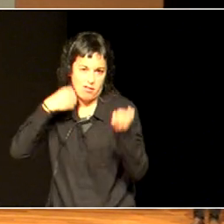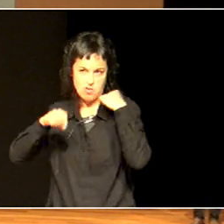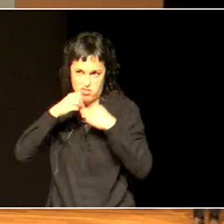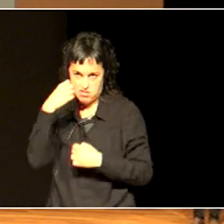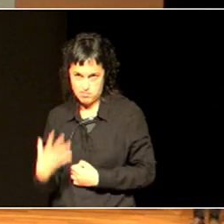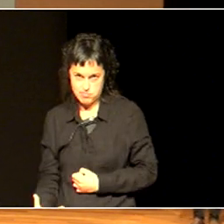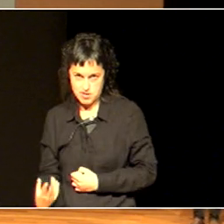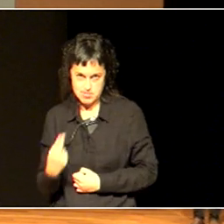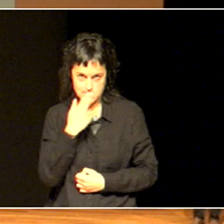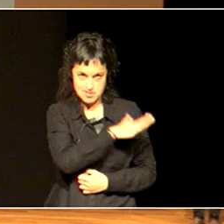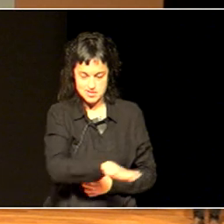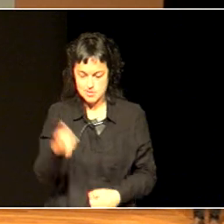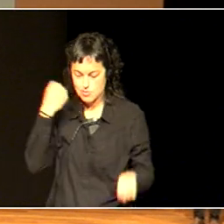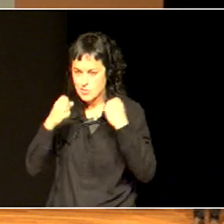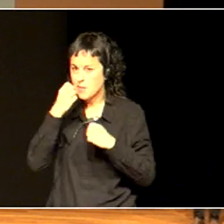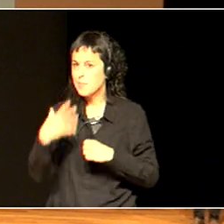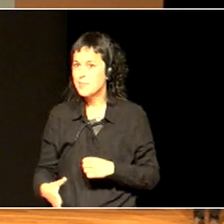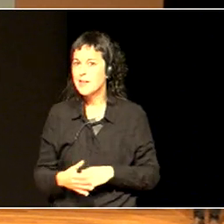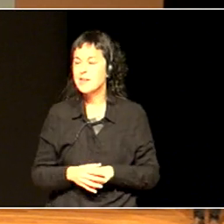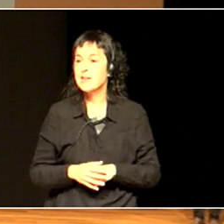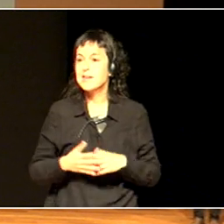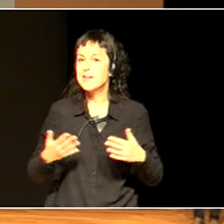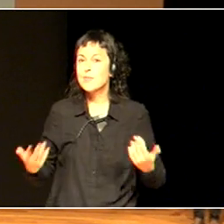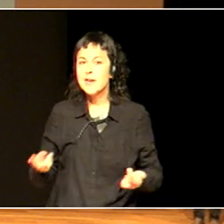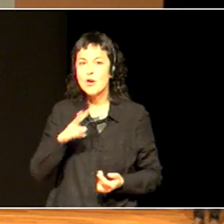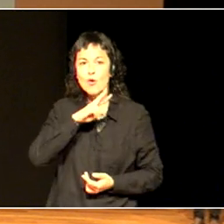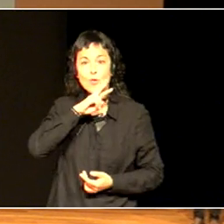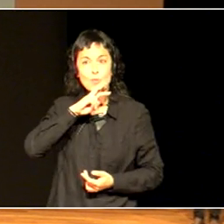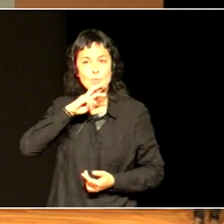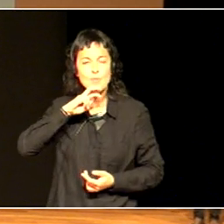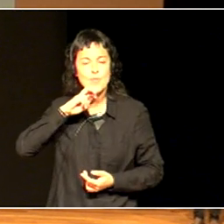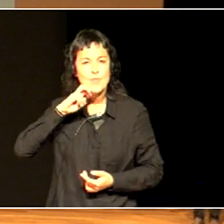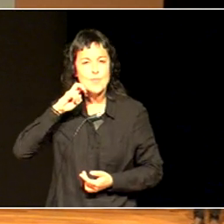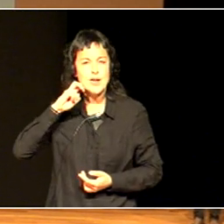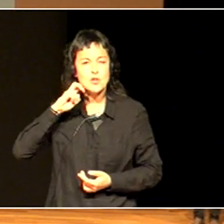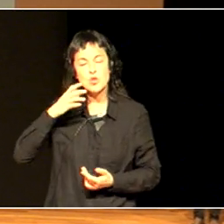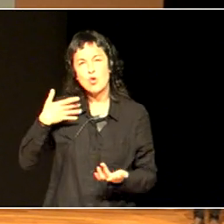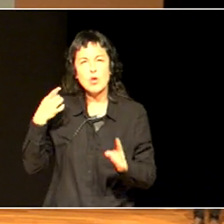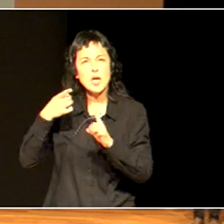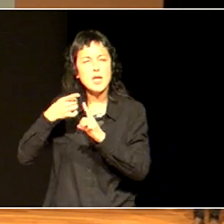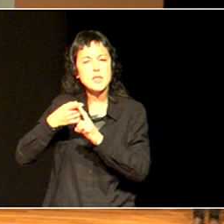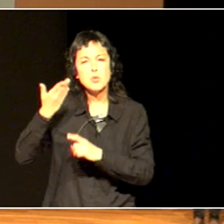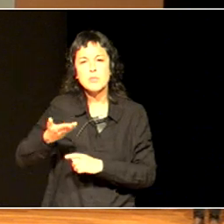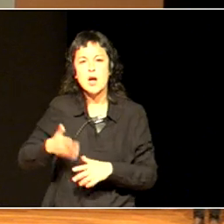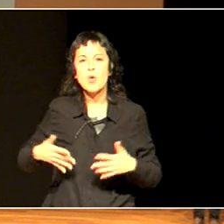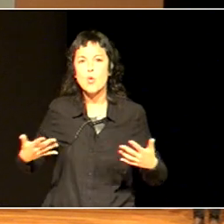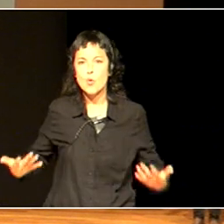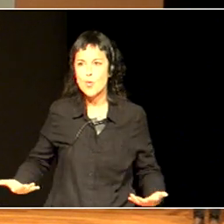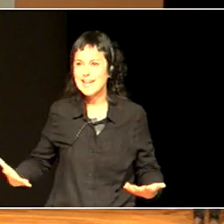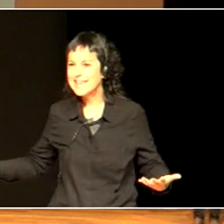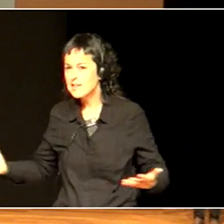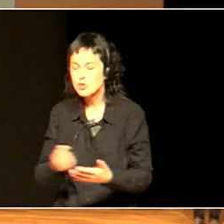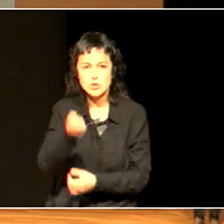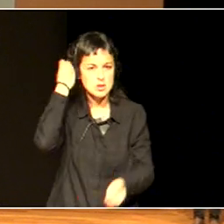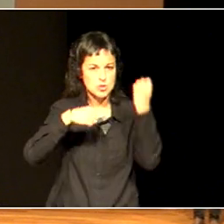everybody to behave. They're a way of structuring the interaction of